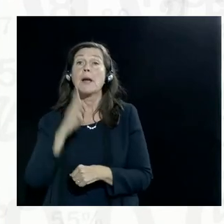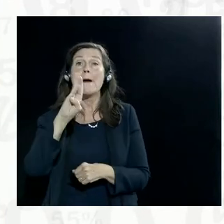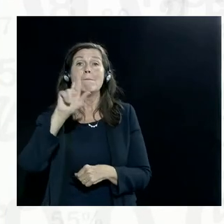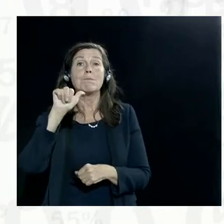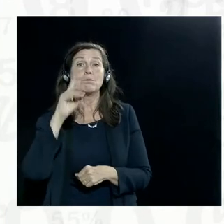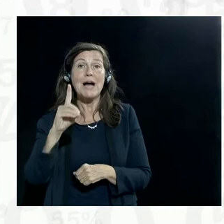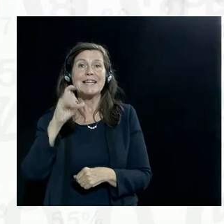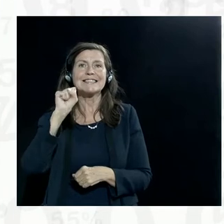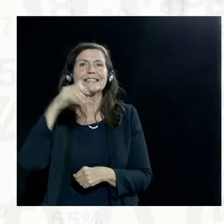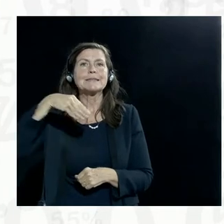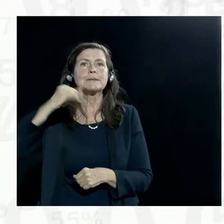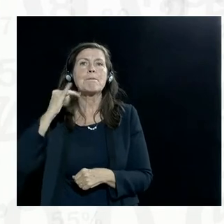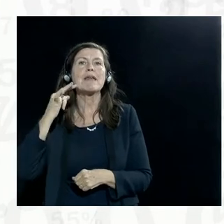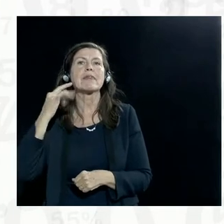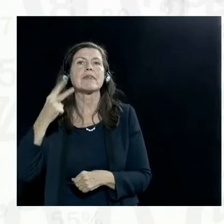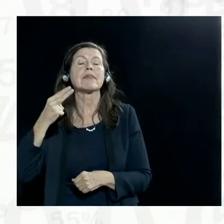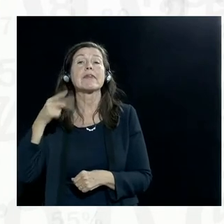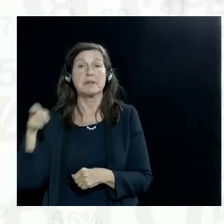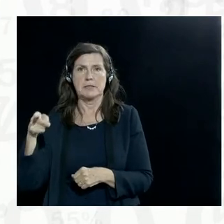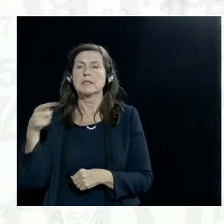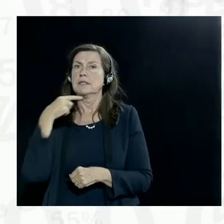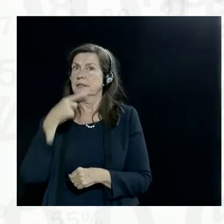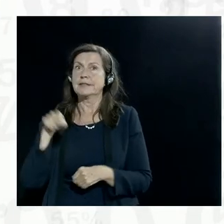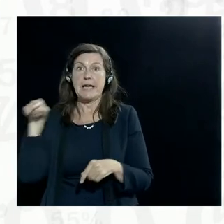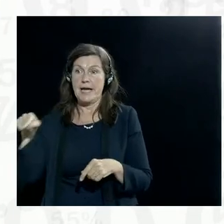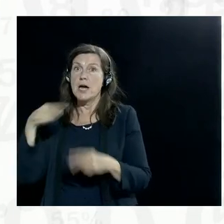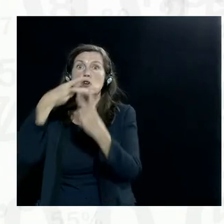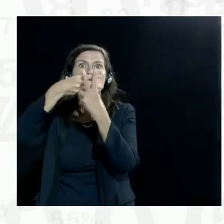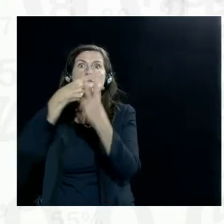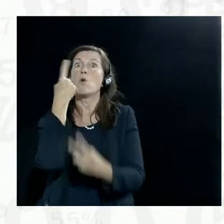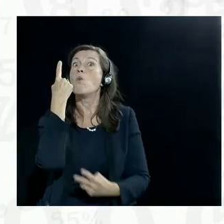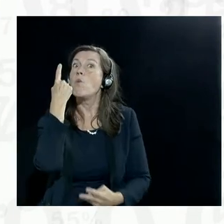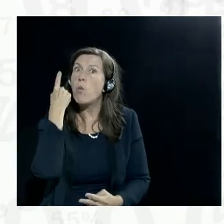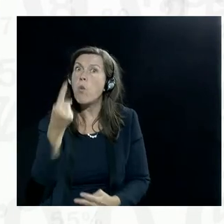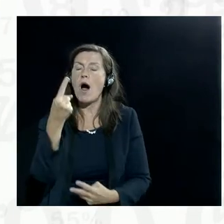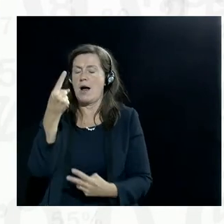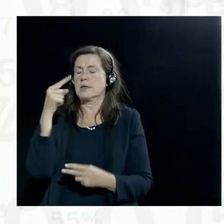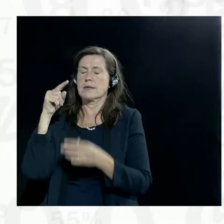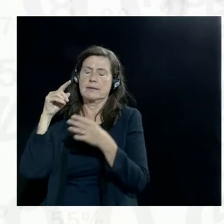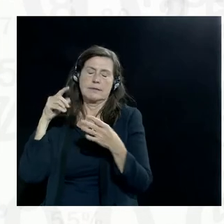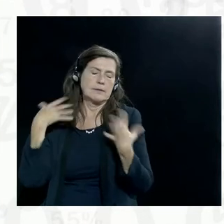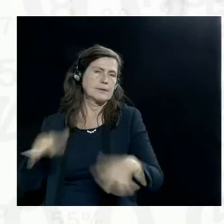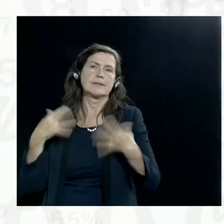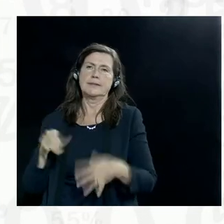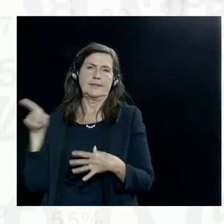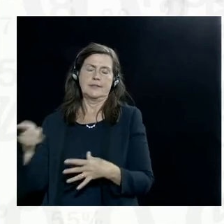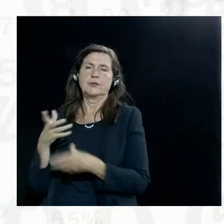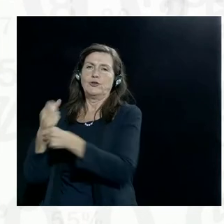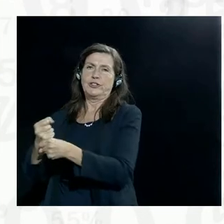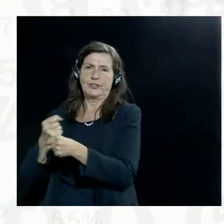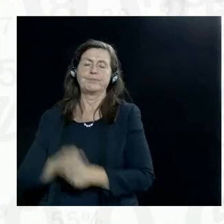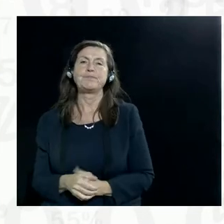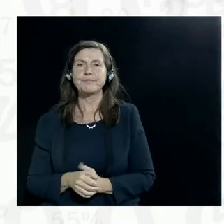cause number one during our opening ceremony on Sunday. We are witnessing in recent years